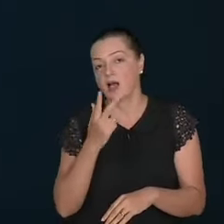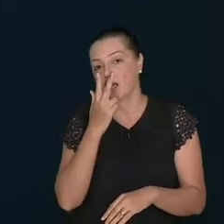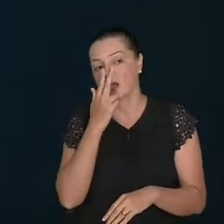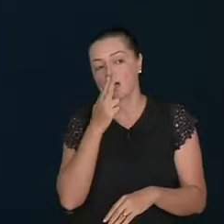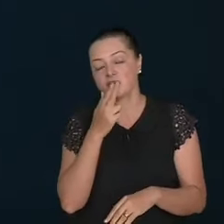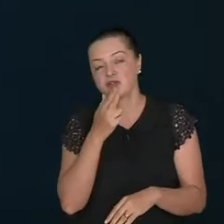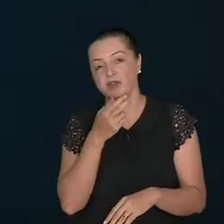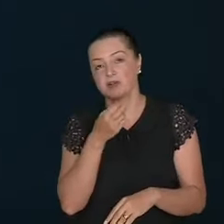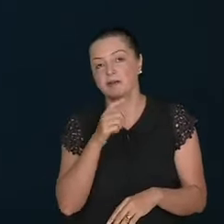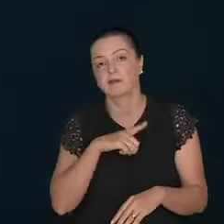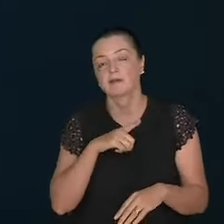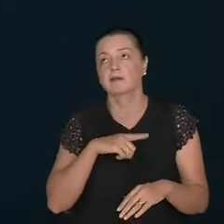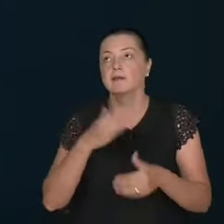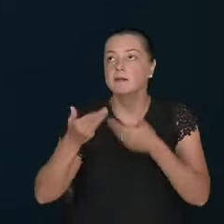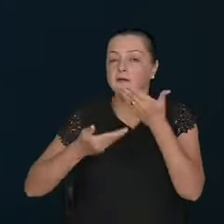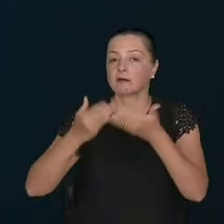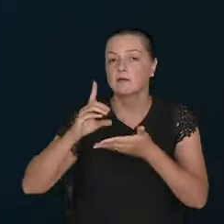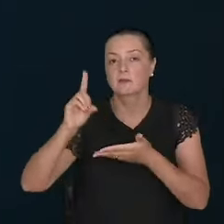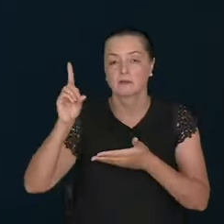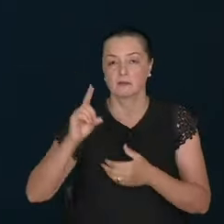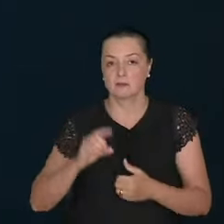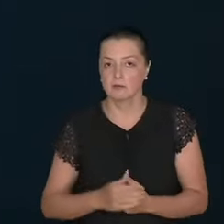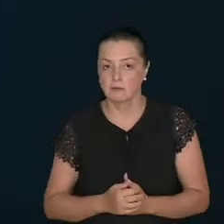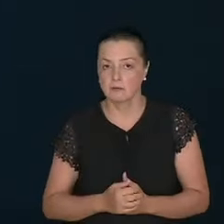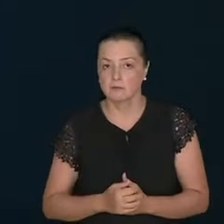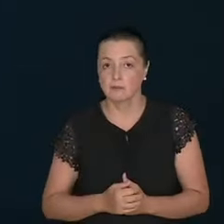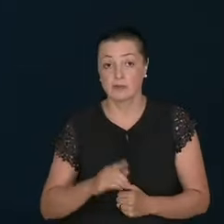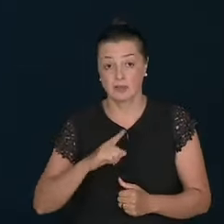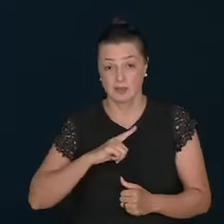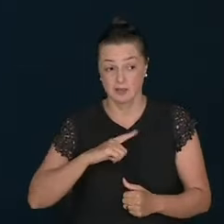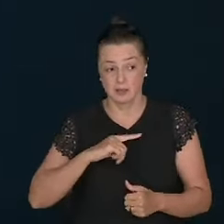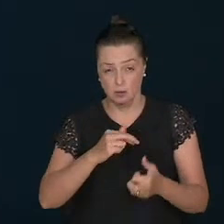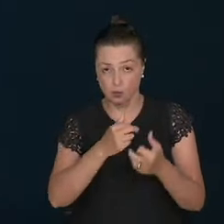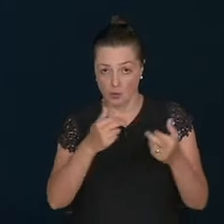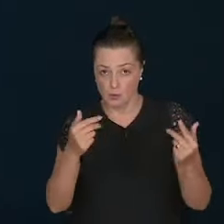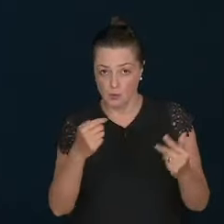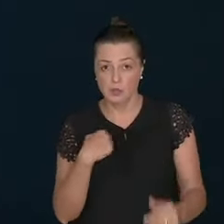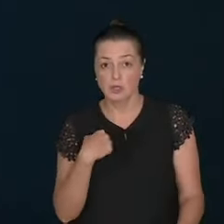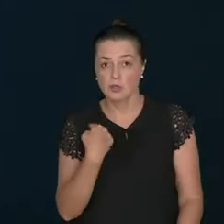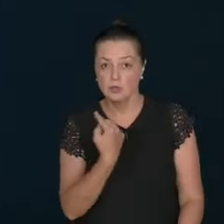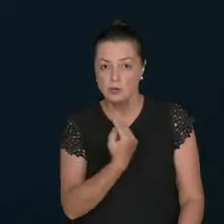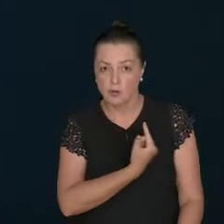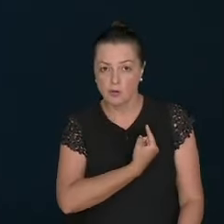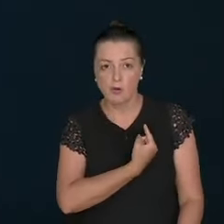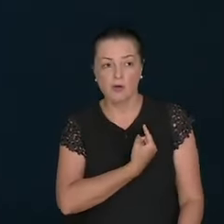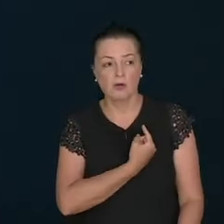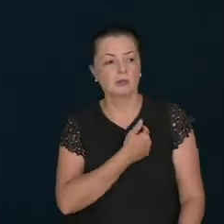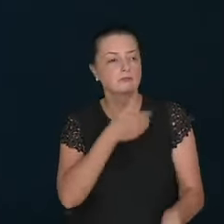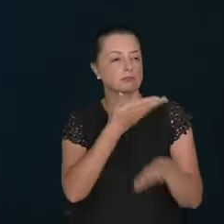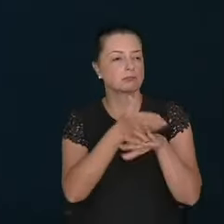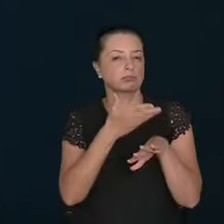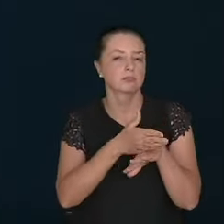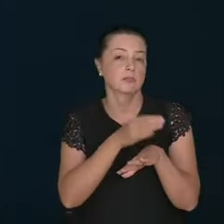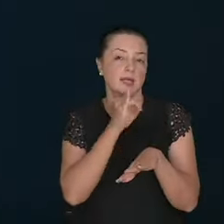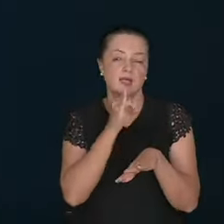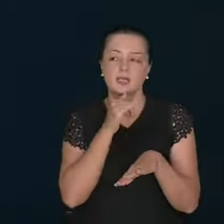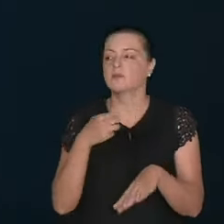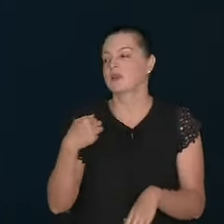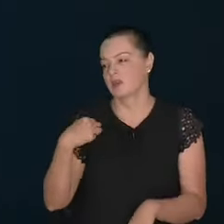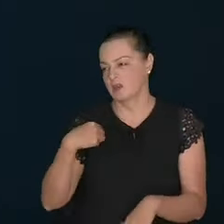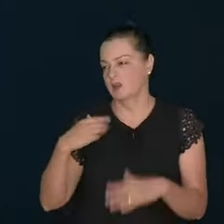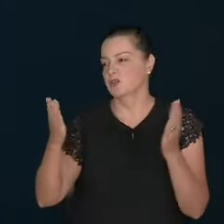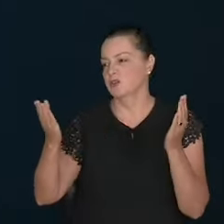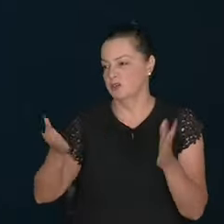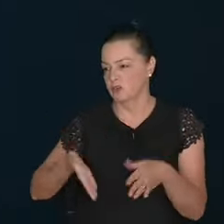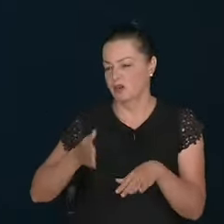the tendency. A lot of works tend to make us to be complacent because of our conquest. I've been doing